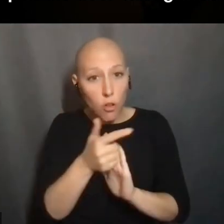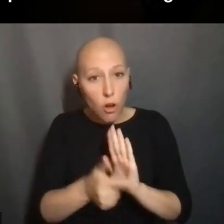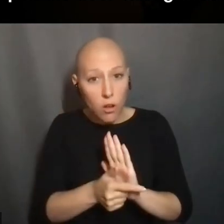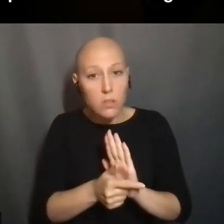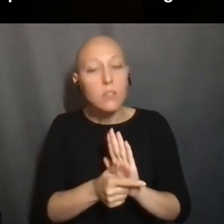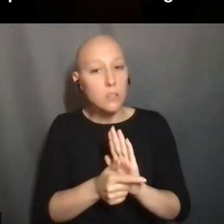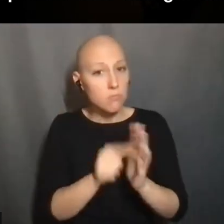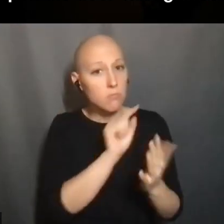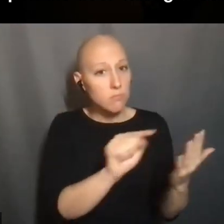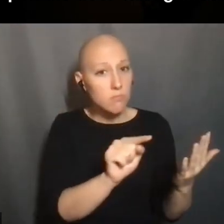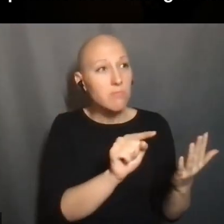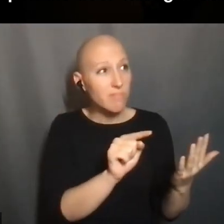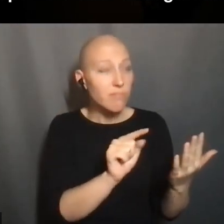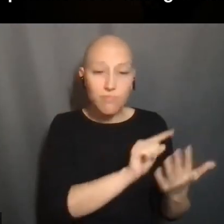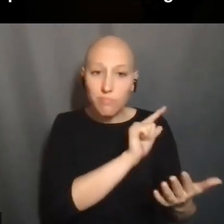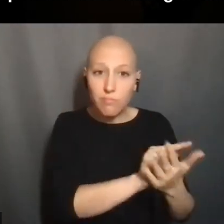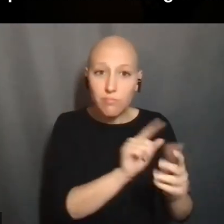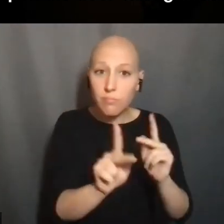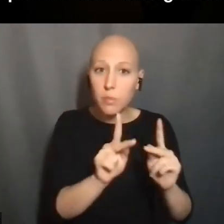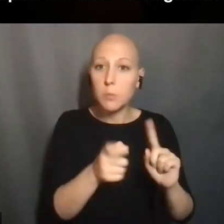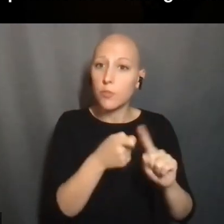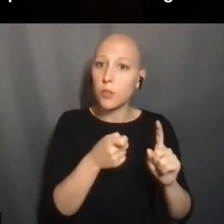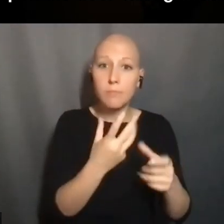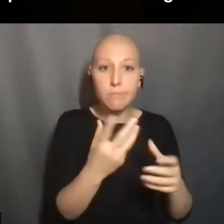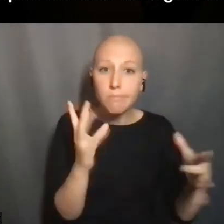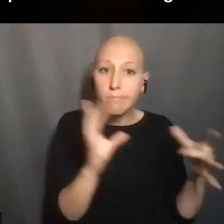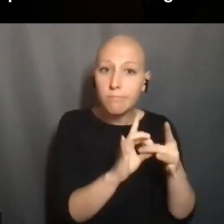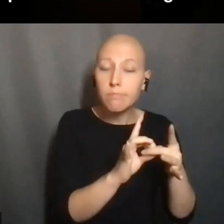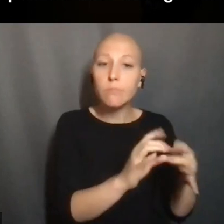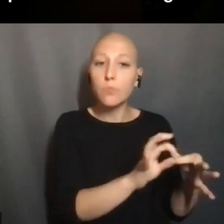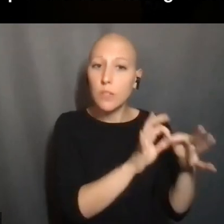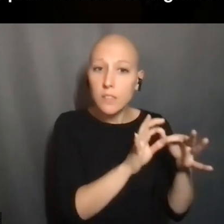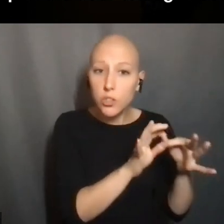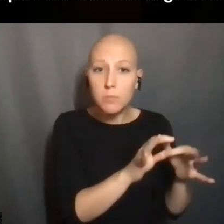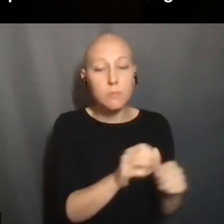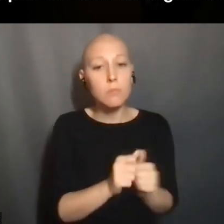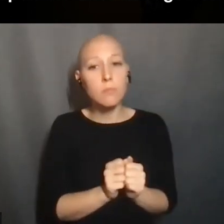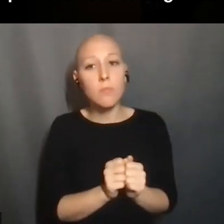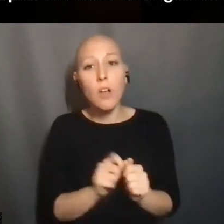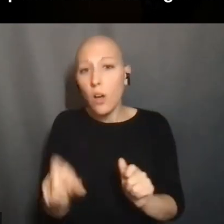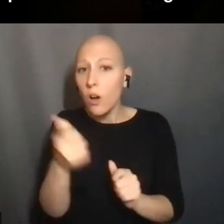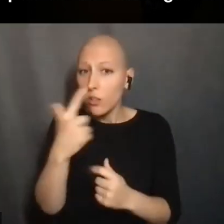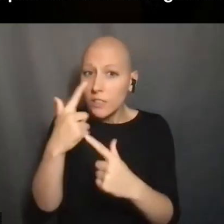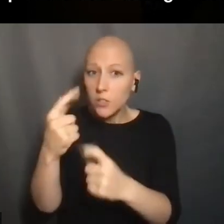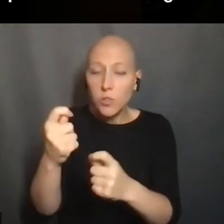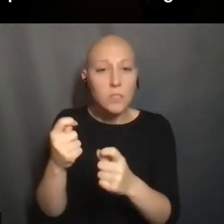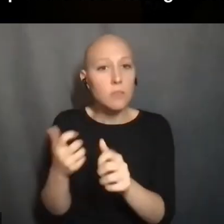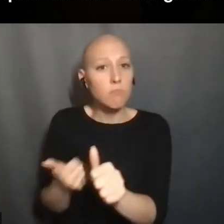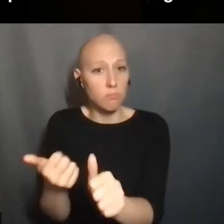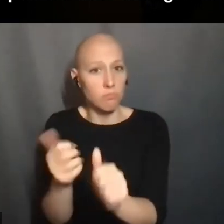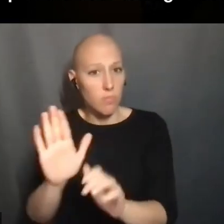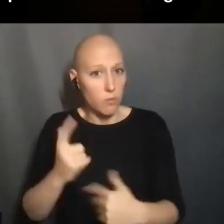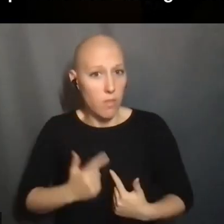PEOPLE FROM ENGAGING IN VARIOUS RELATIONSHIPS AND PURSUING OTHER INTERESTS IN LIFE.